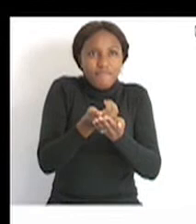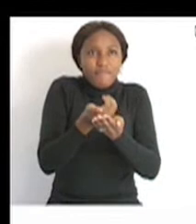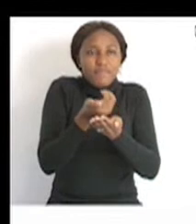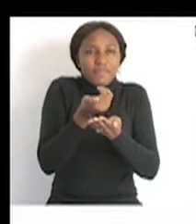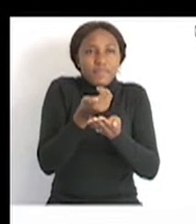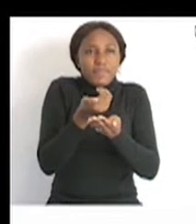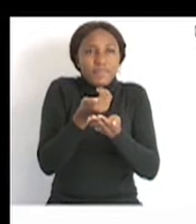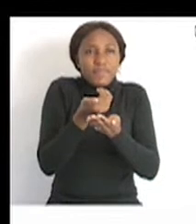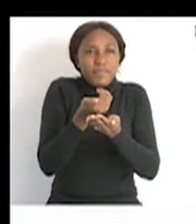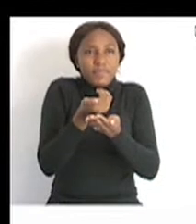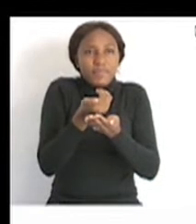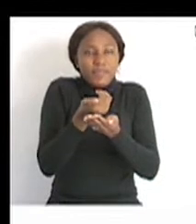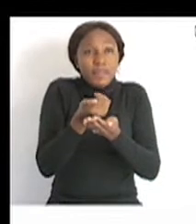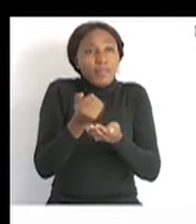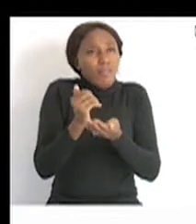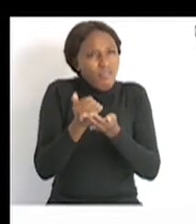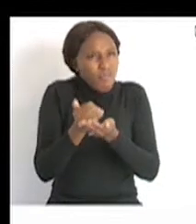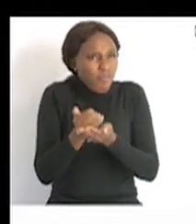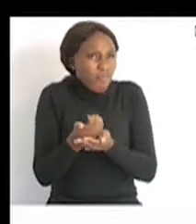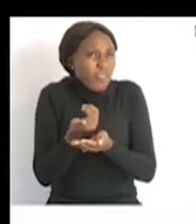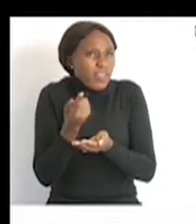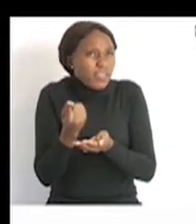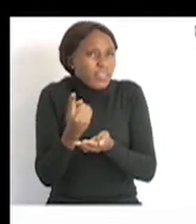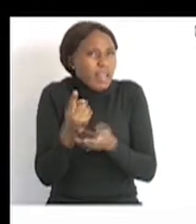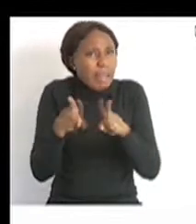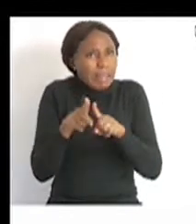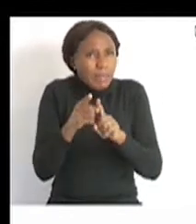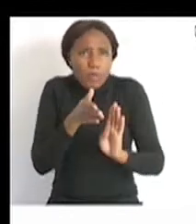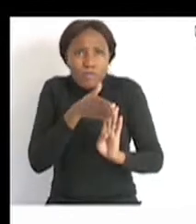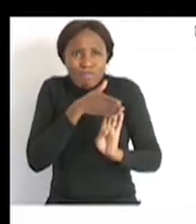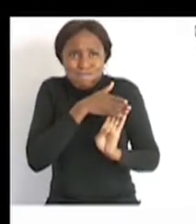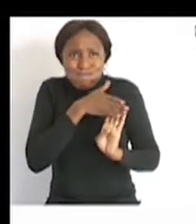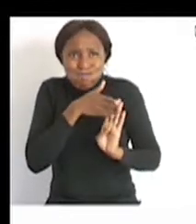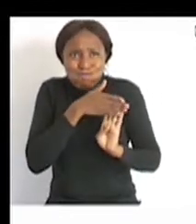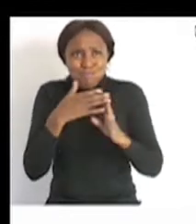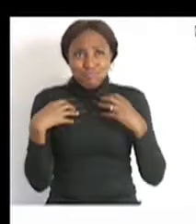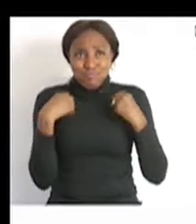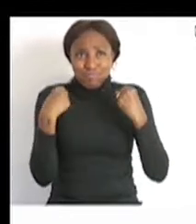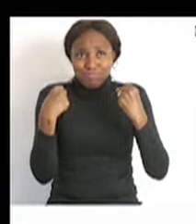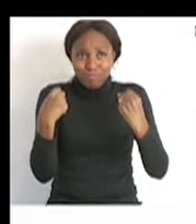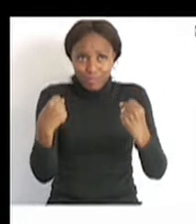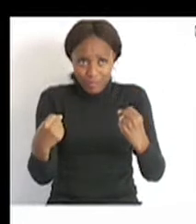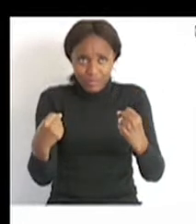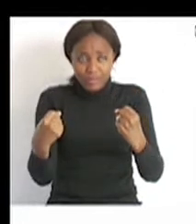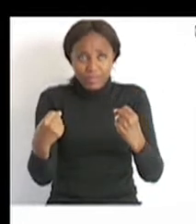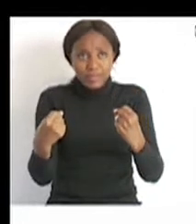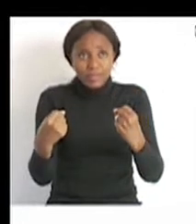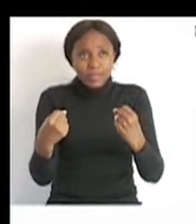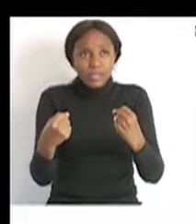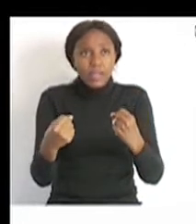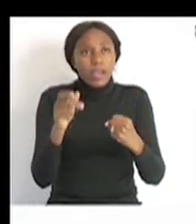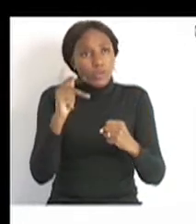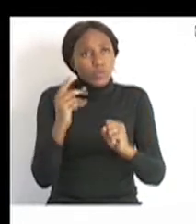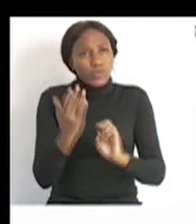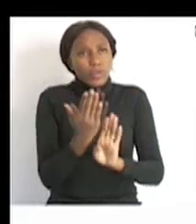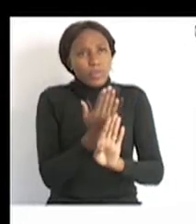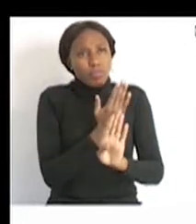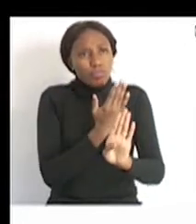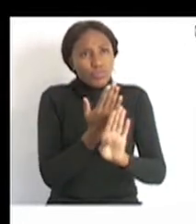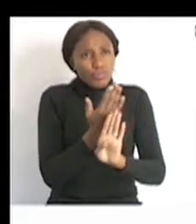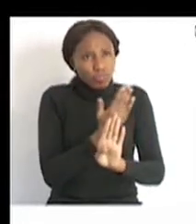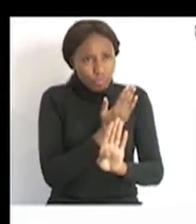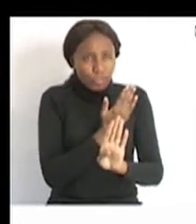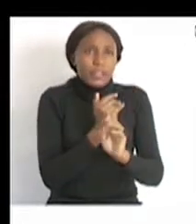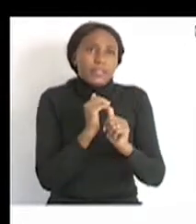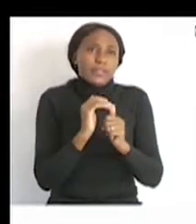They act as the body's reserve tank of energy. And they also protect your organs. I think that is pretty